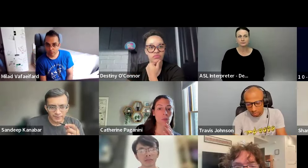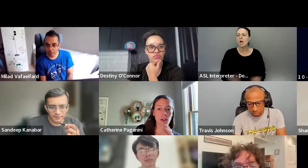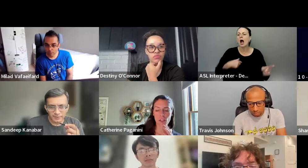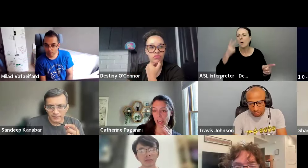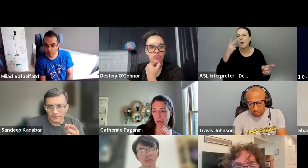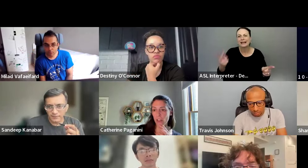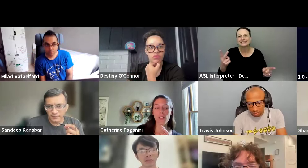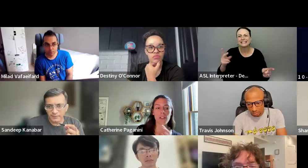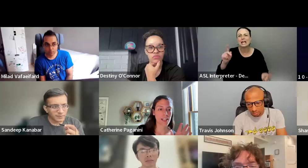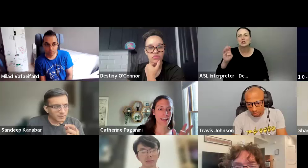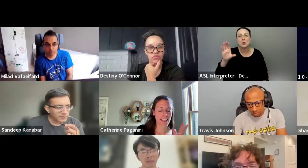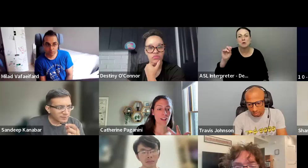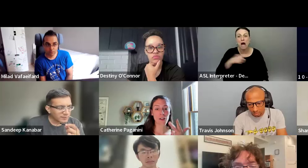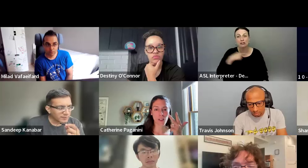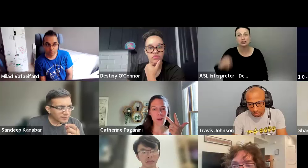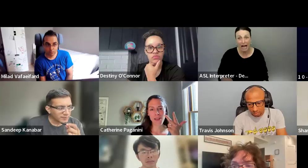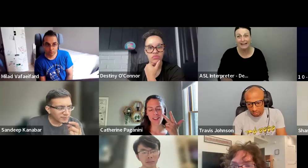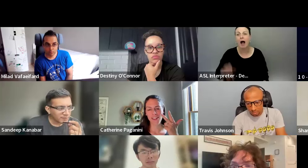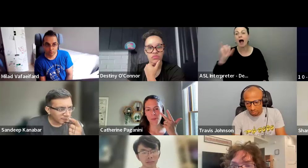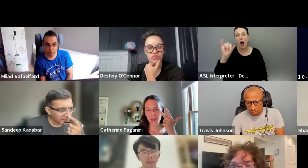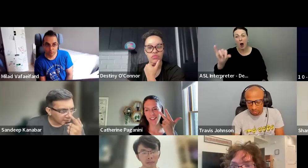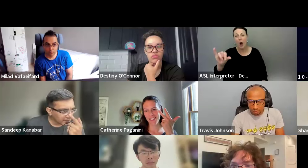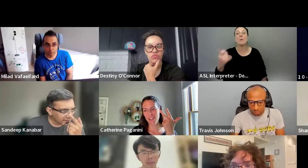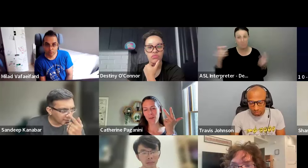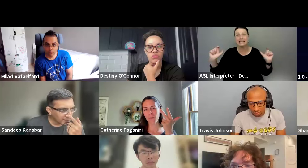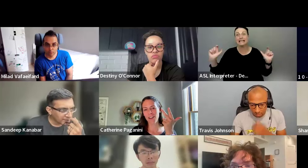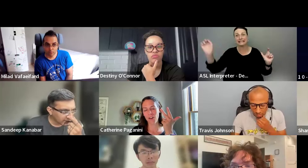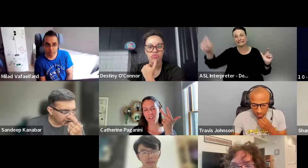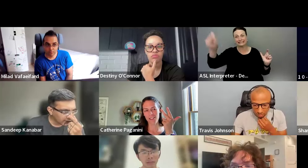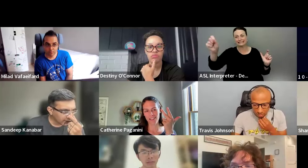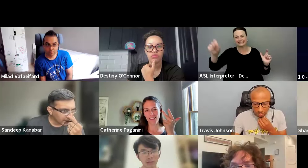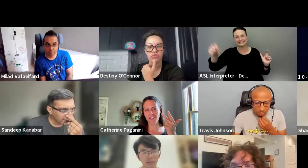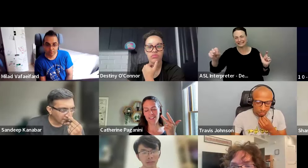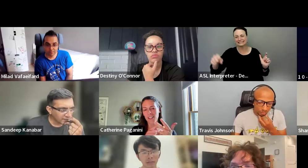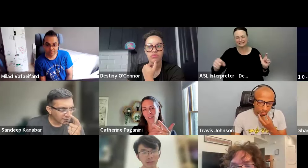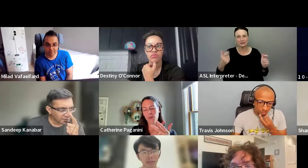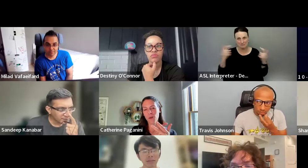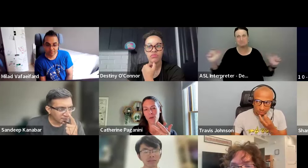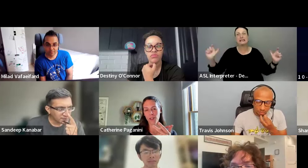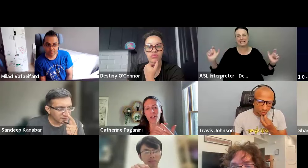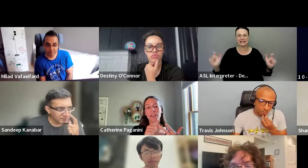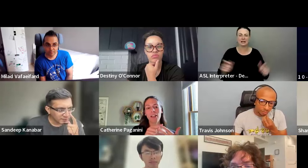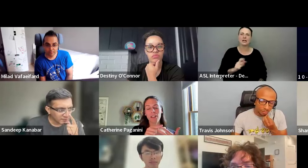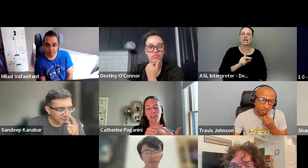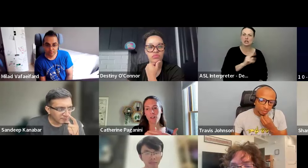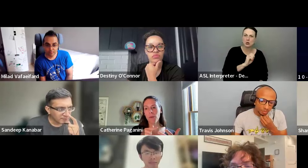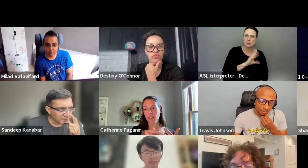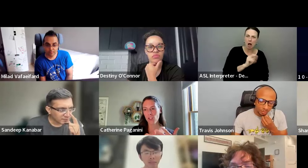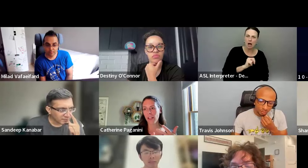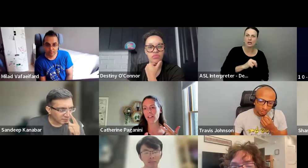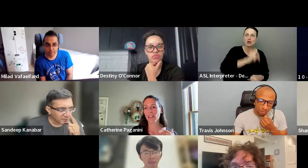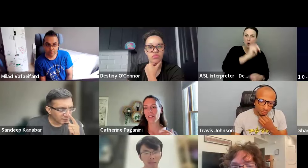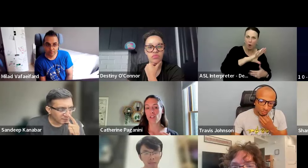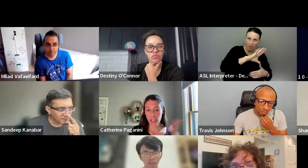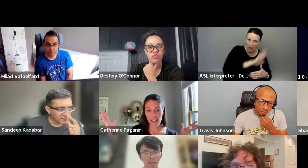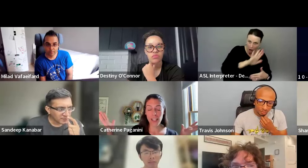see now it's KubeCon China. So it's like, yeah, there are three big, the big bits, the three big conferences is like KubeCon North America, Europe, and